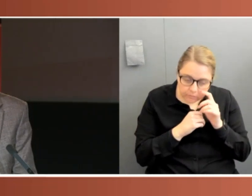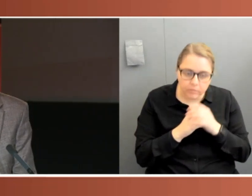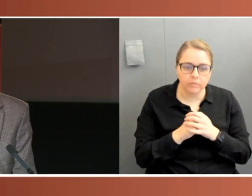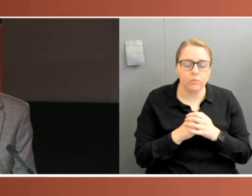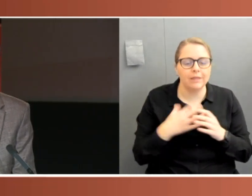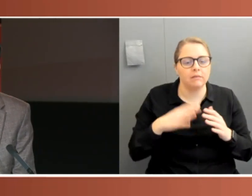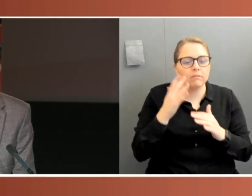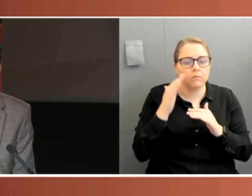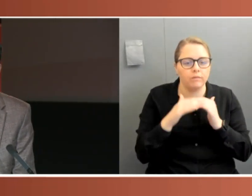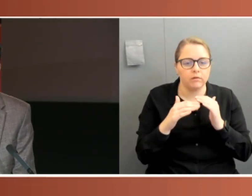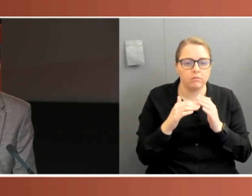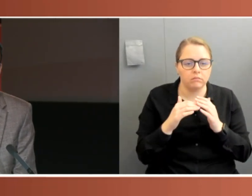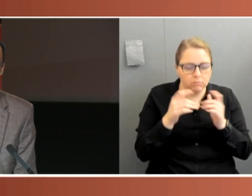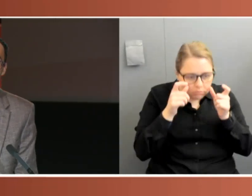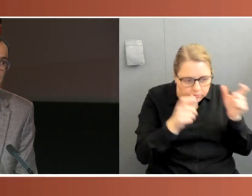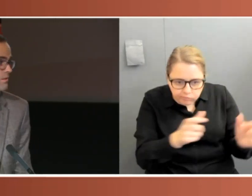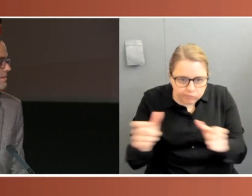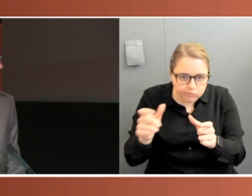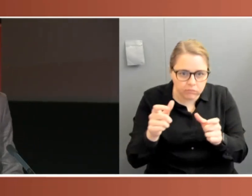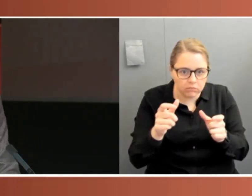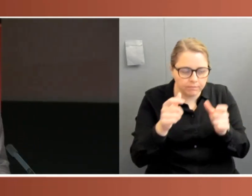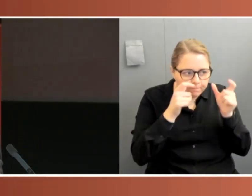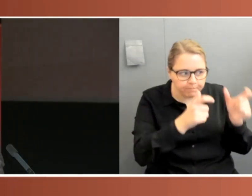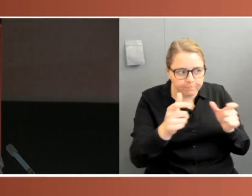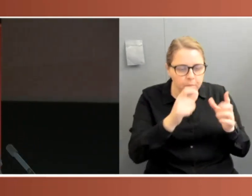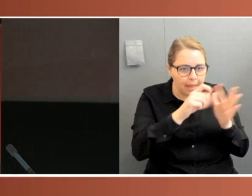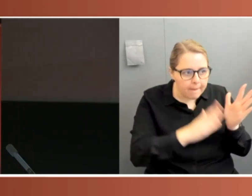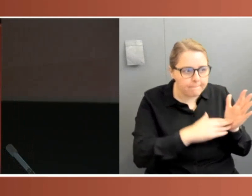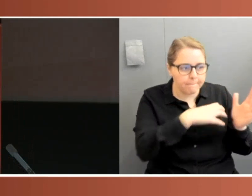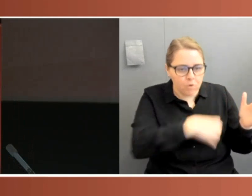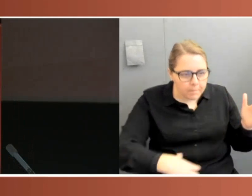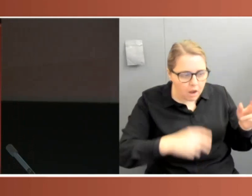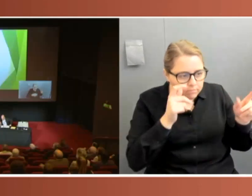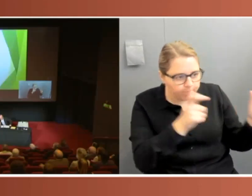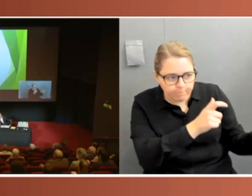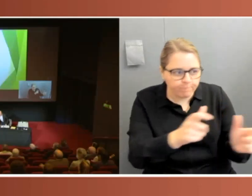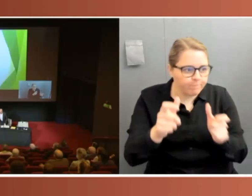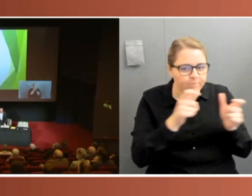scrutinise and monitor the executive, we would argue. I'm going to hand it back over to George now to sum up.